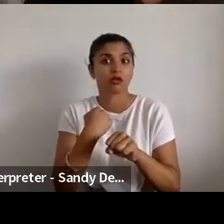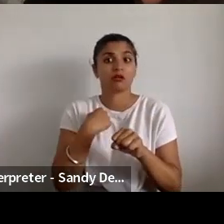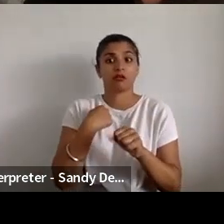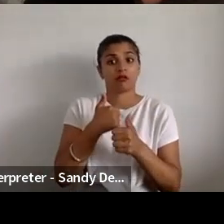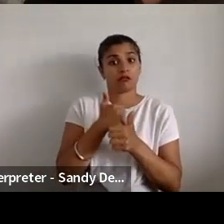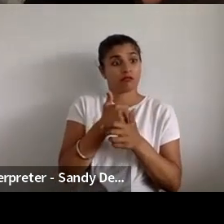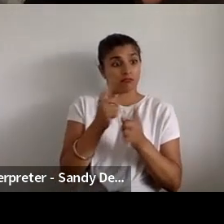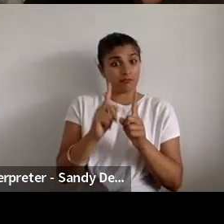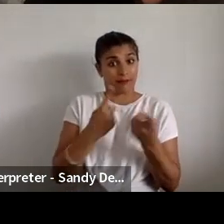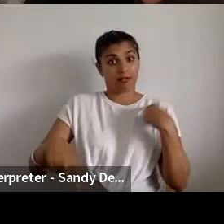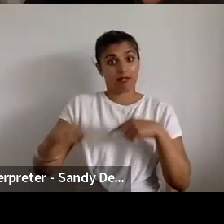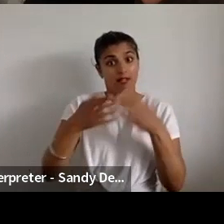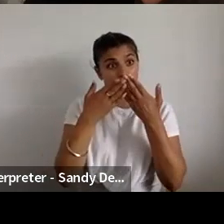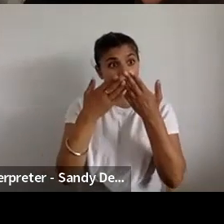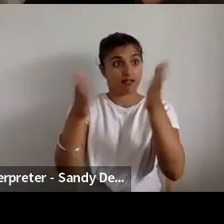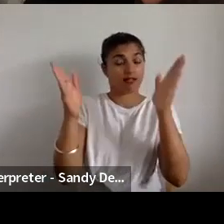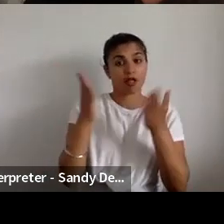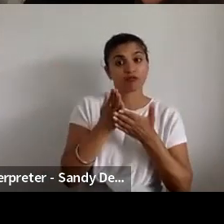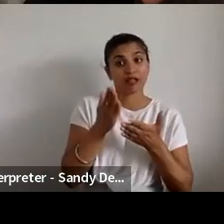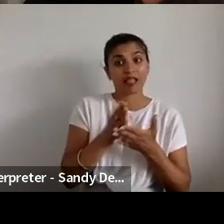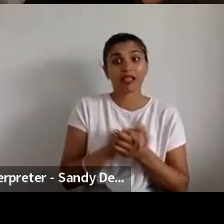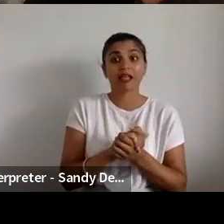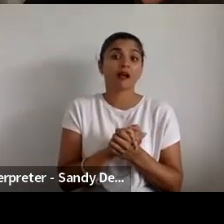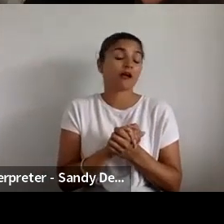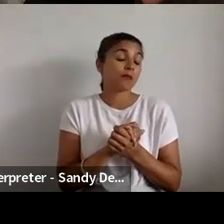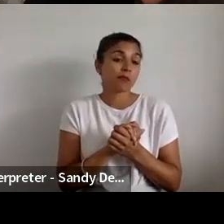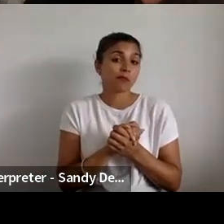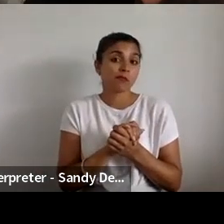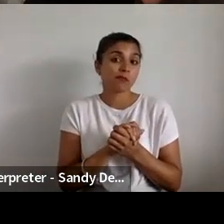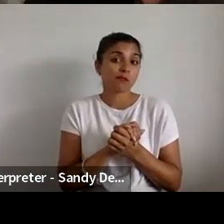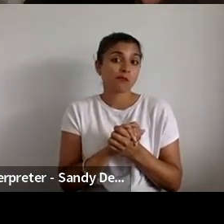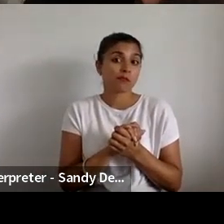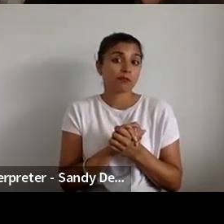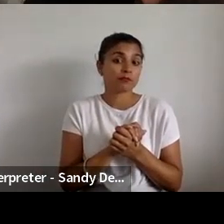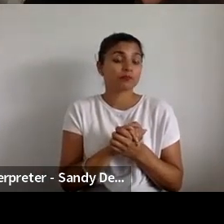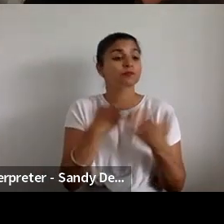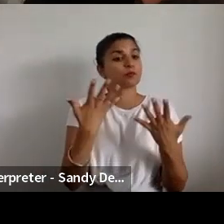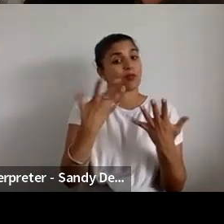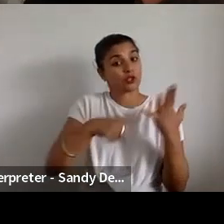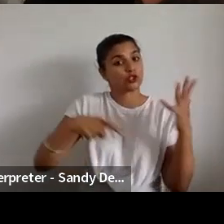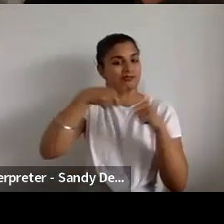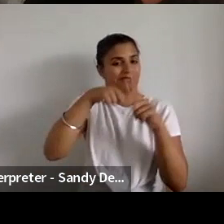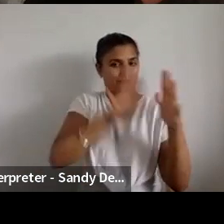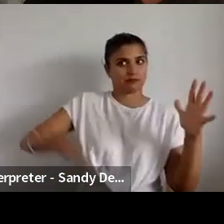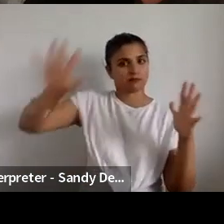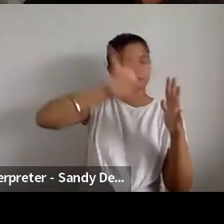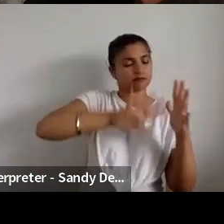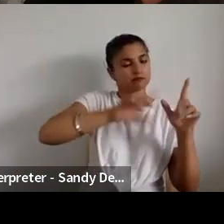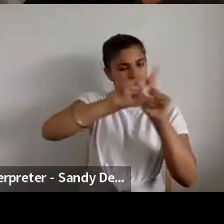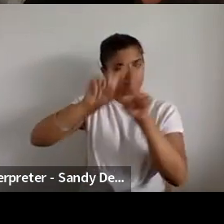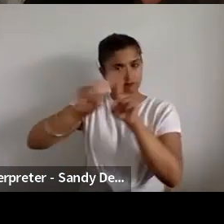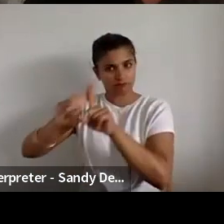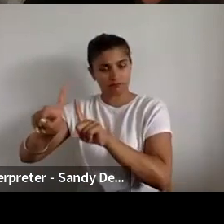committed to working and making their practices in the UK, and not in education.